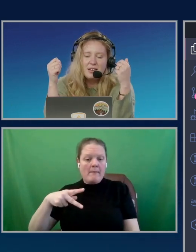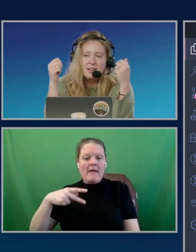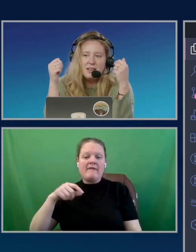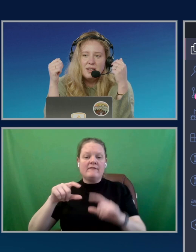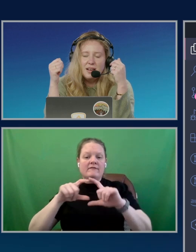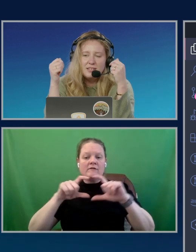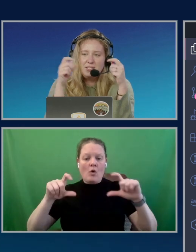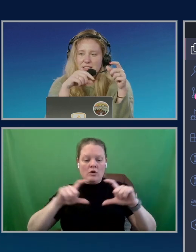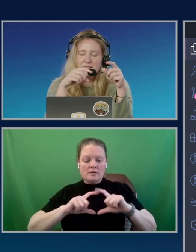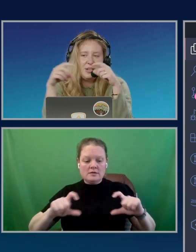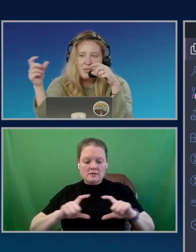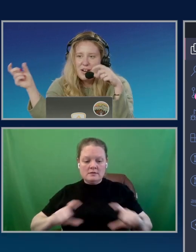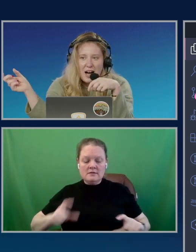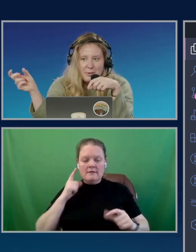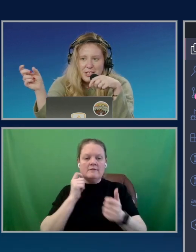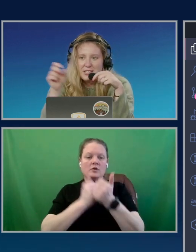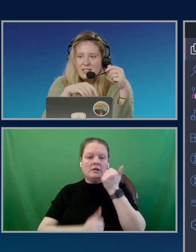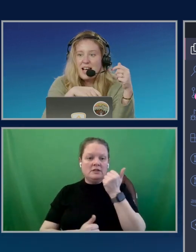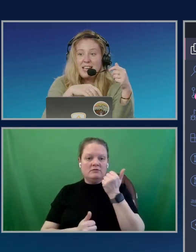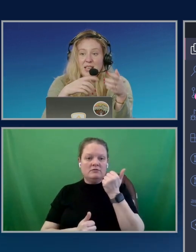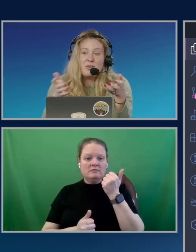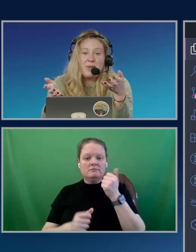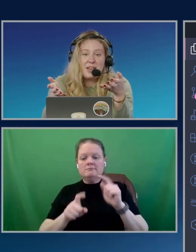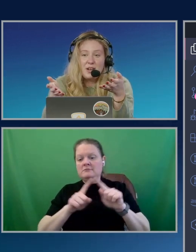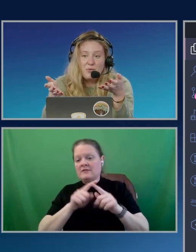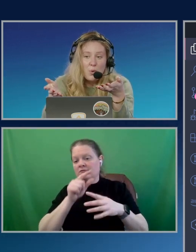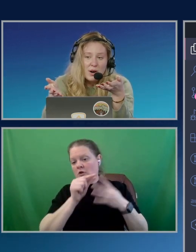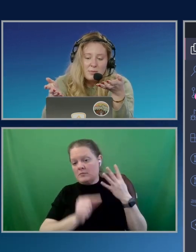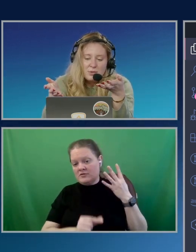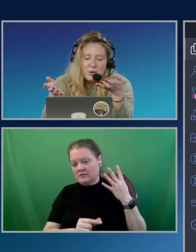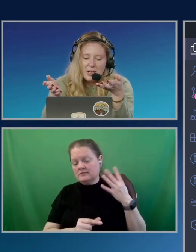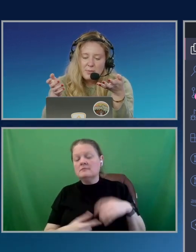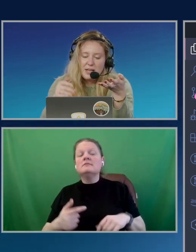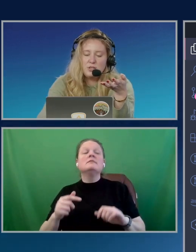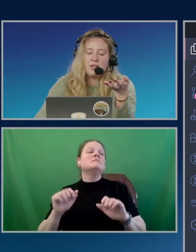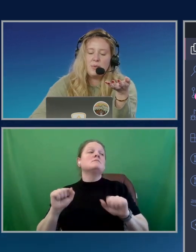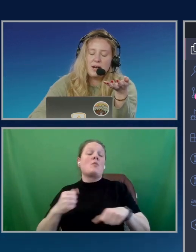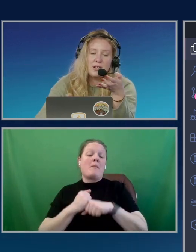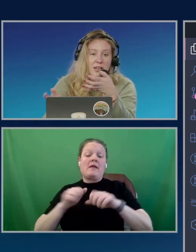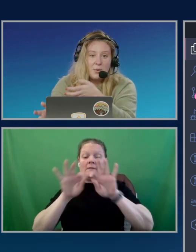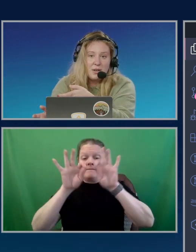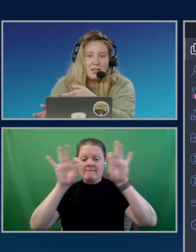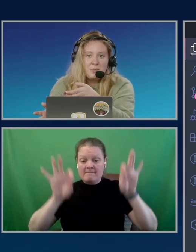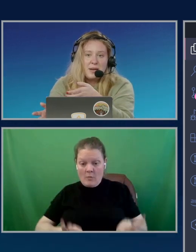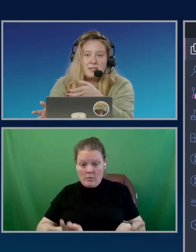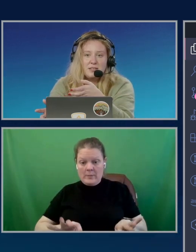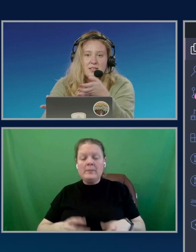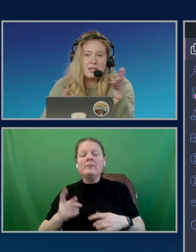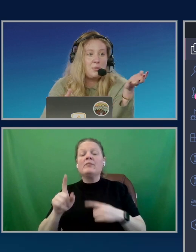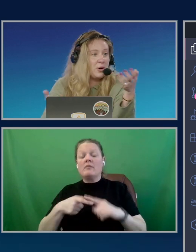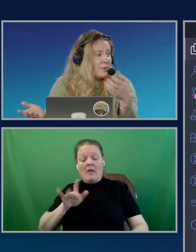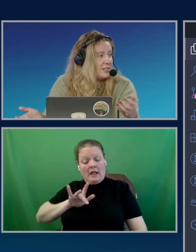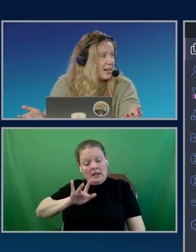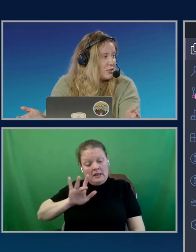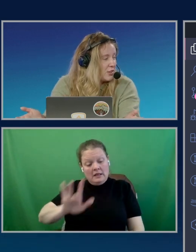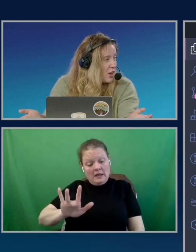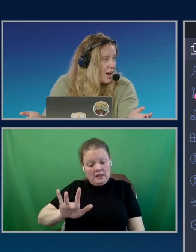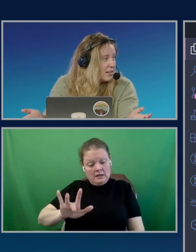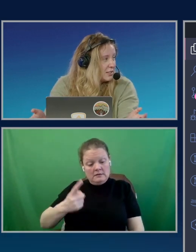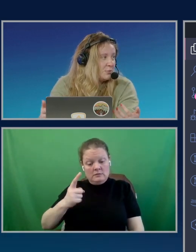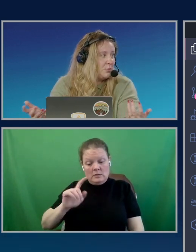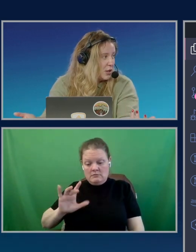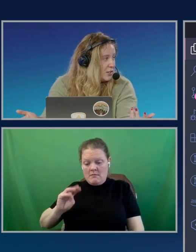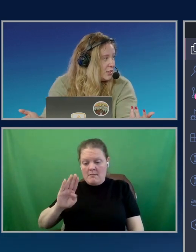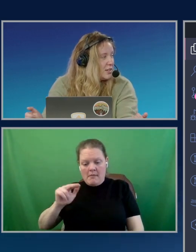of the different options. I could even make it a form. So I could make it so that when I click on one of these buttons, the appointment is actually